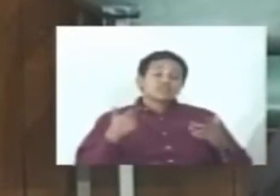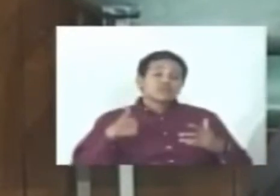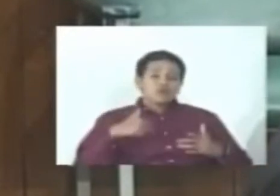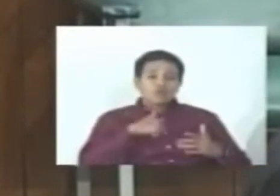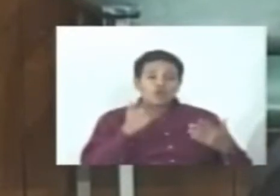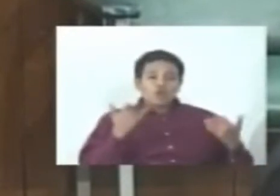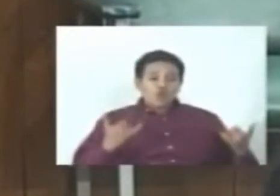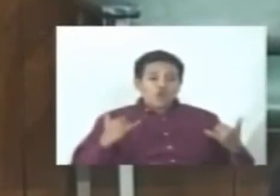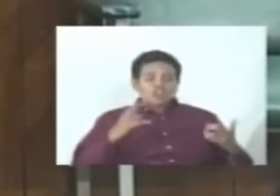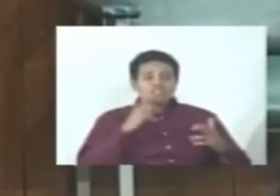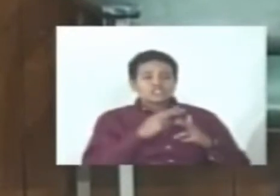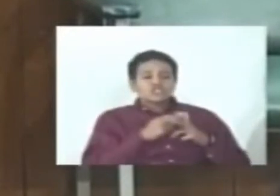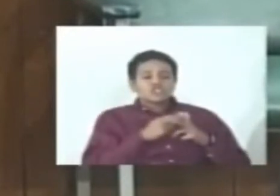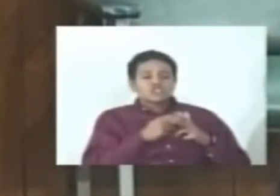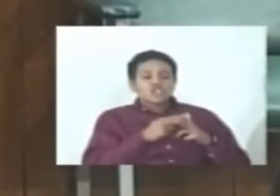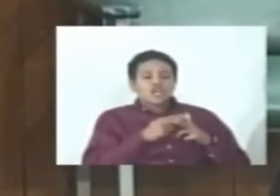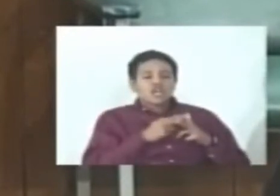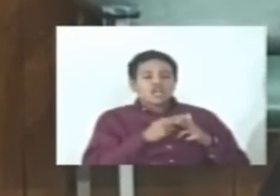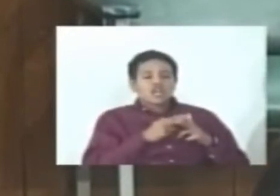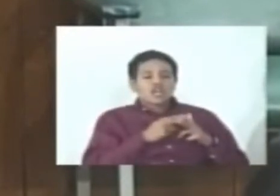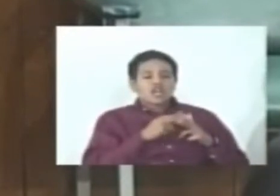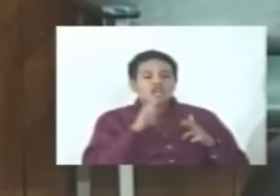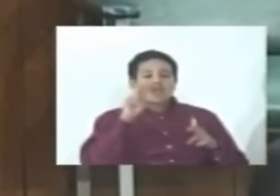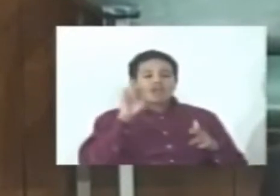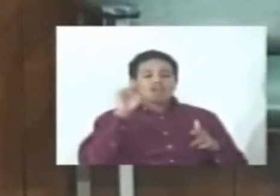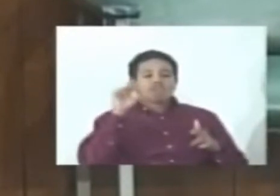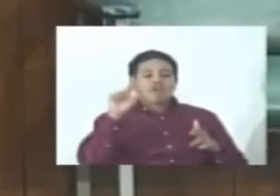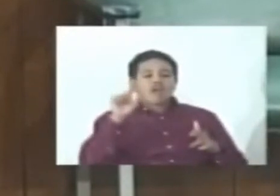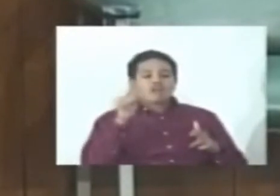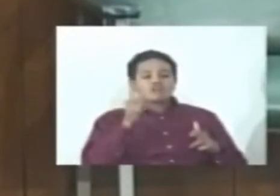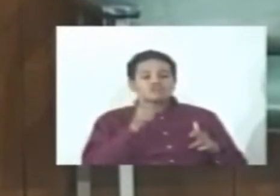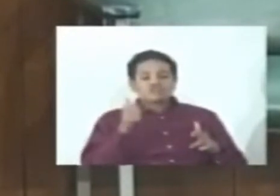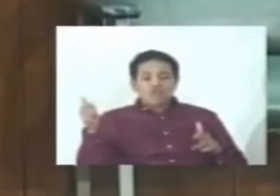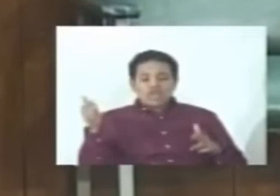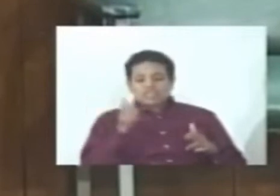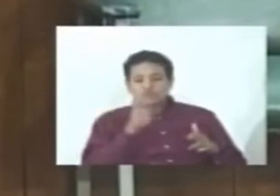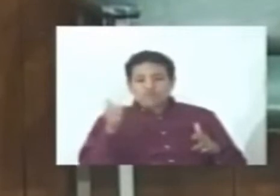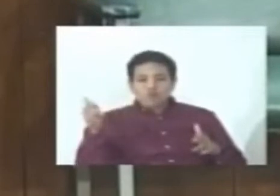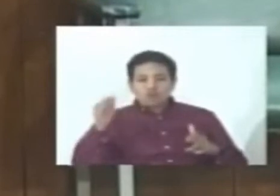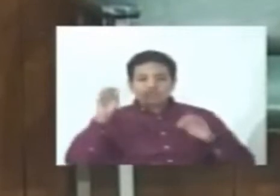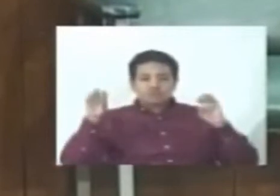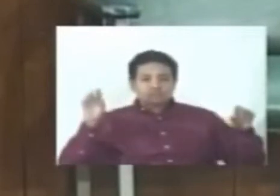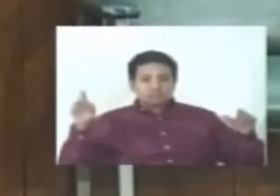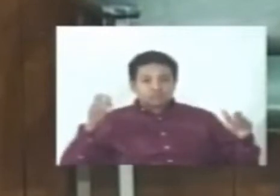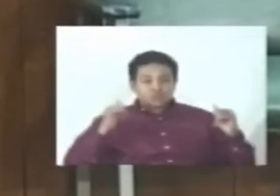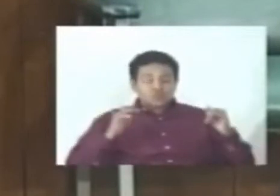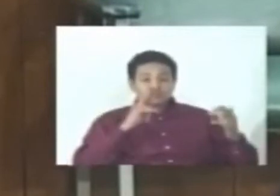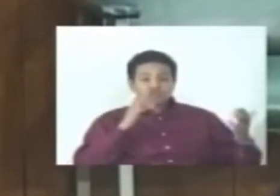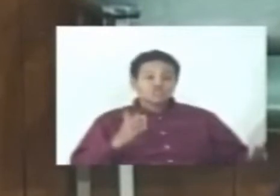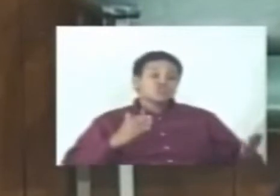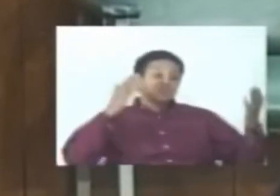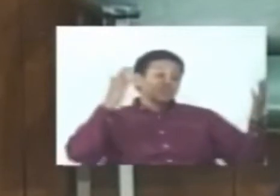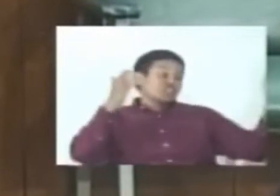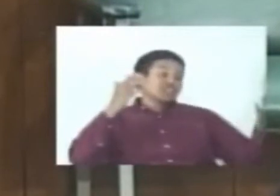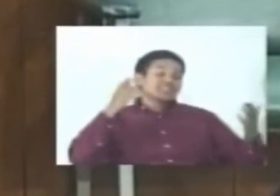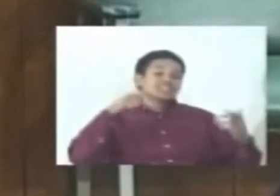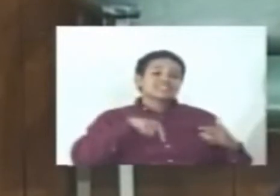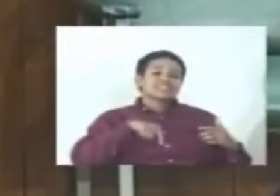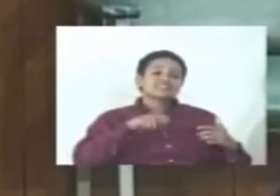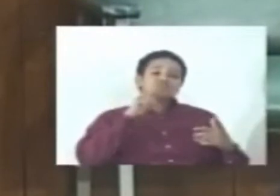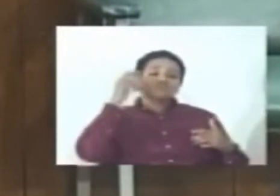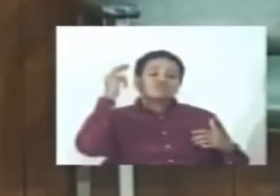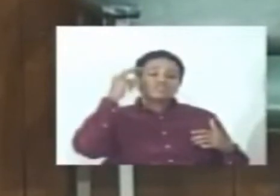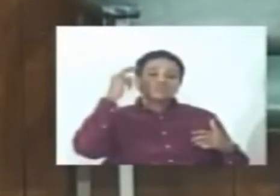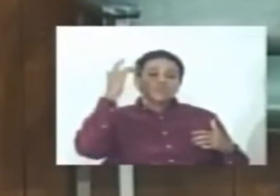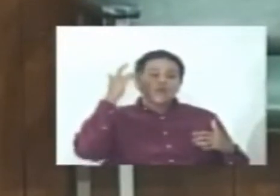currently short of viral transport media, which suggests that this is the reason